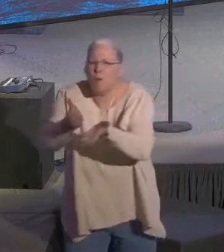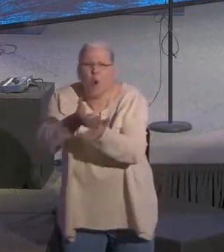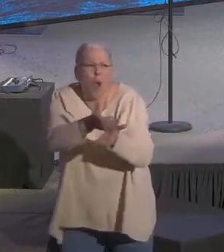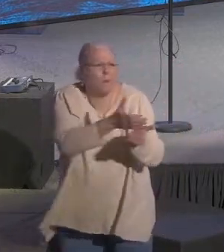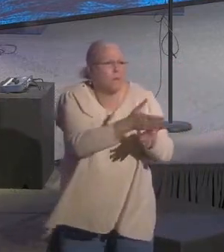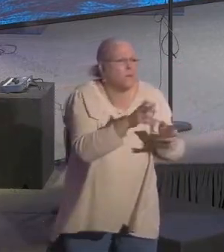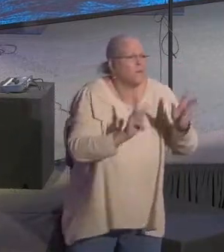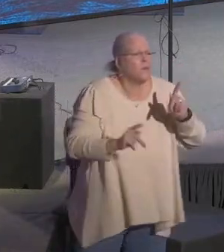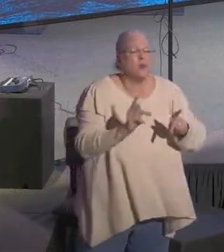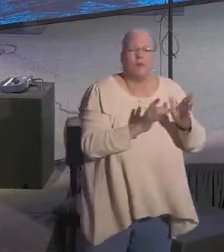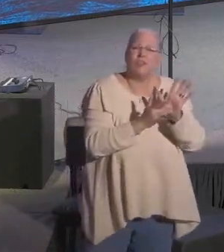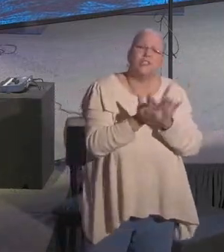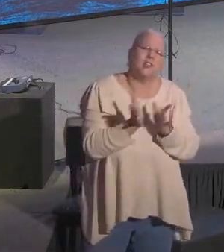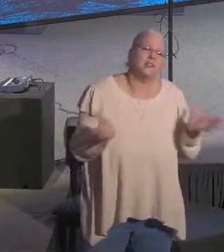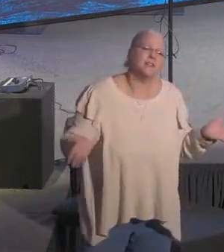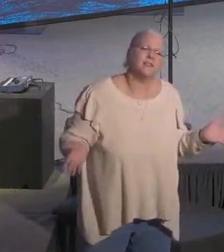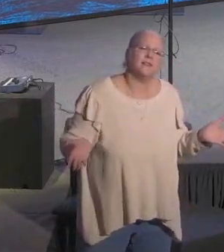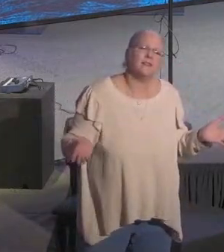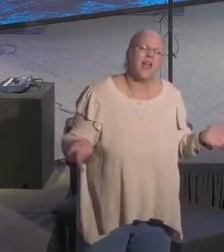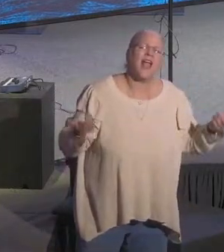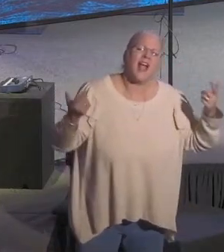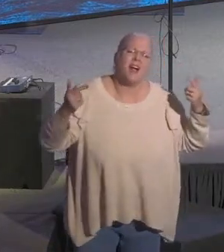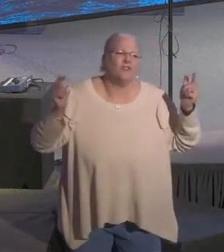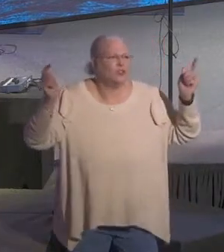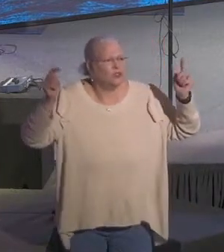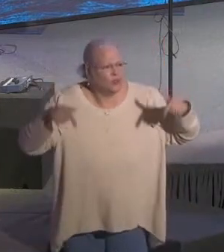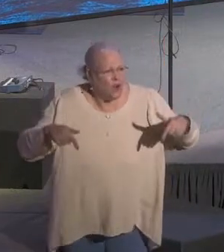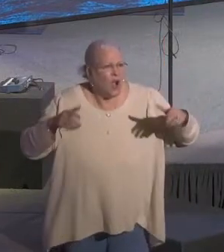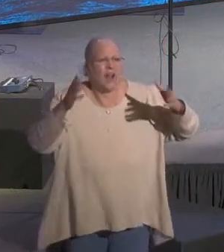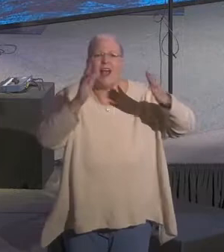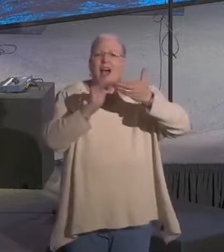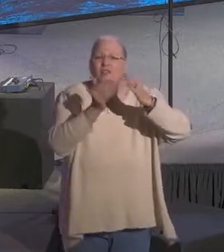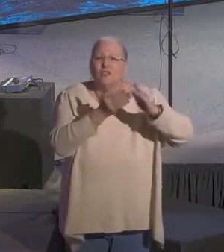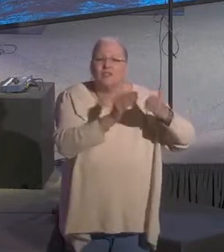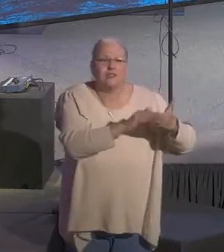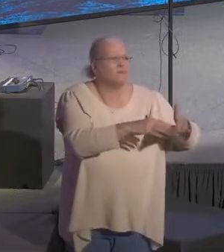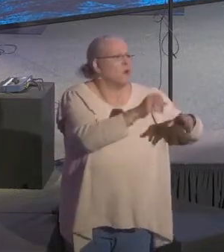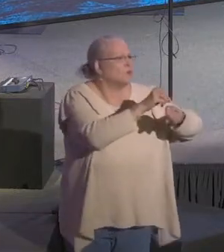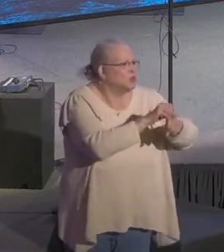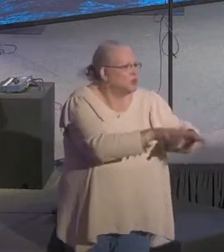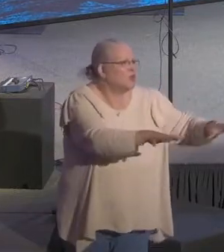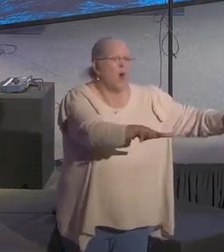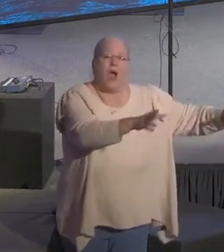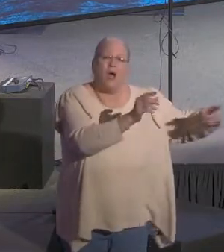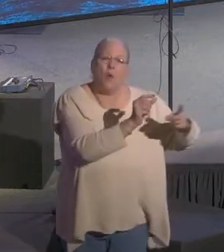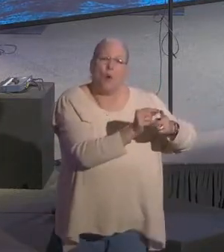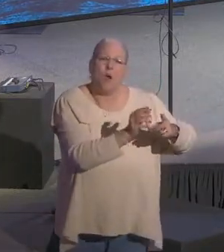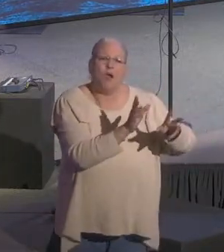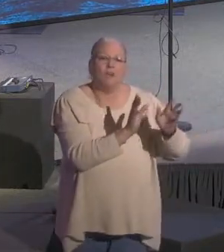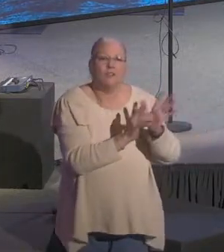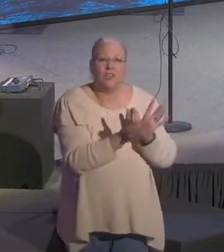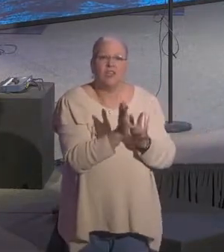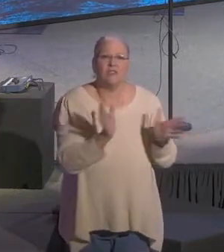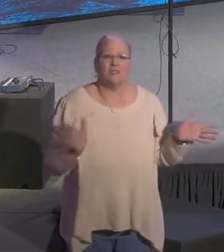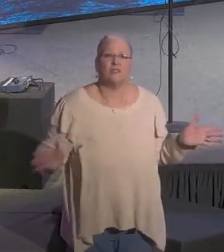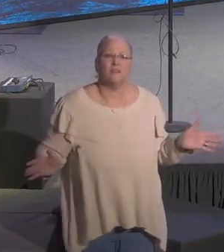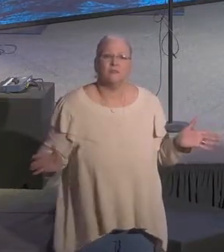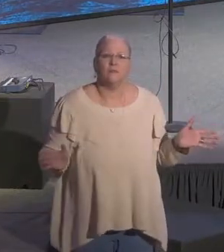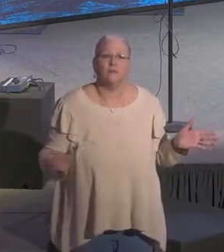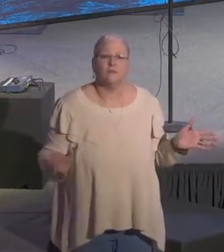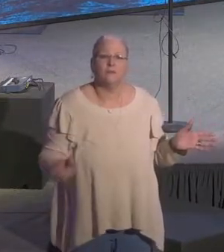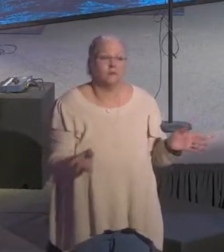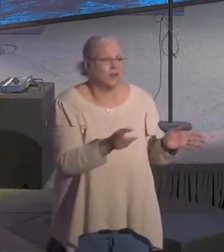we put ourselves out there? You know, the other night, I came Thursday night